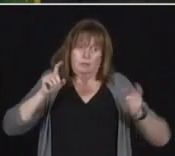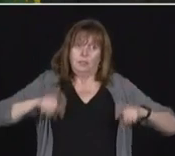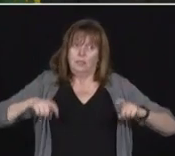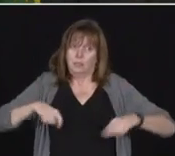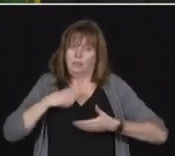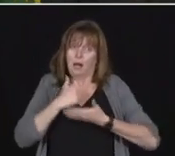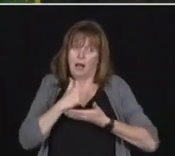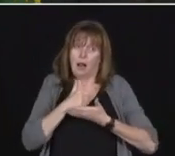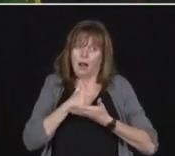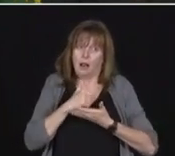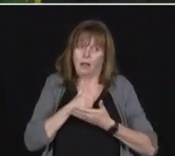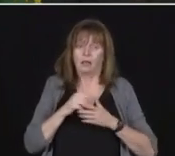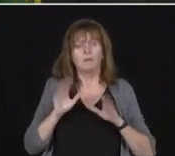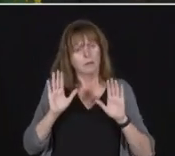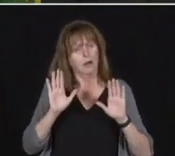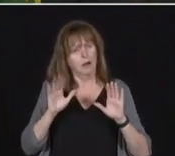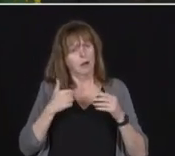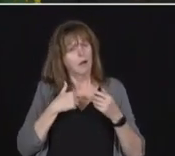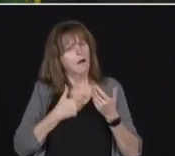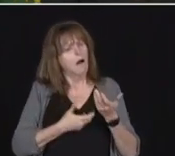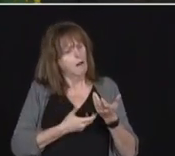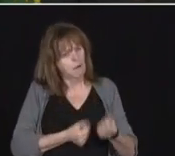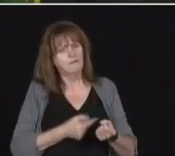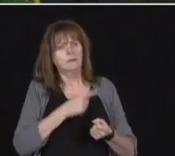confidence in the world and Minister Romano.